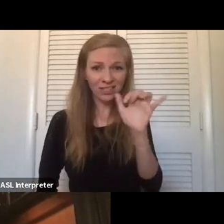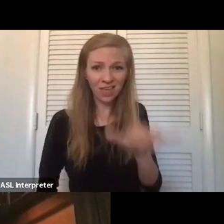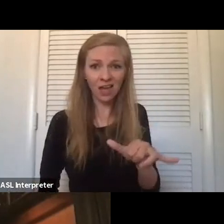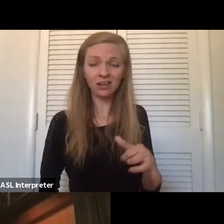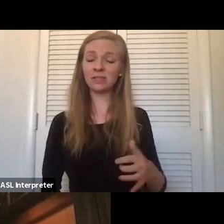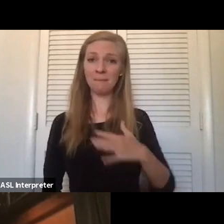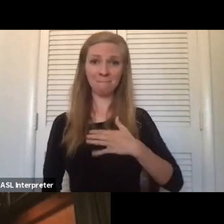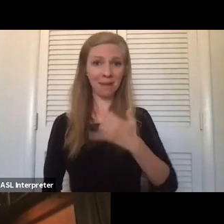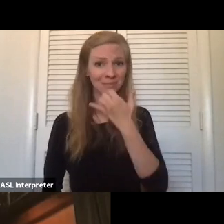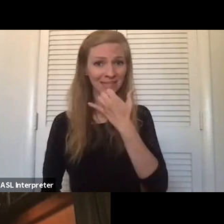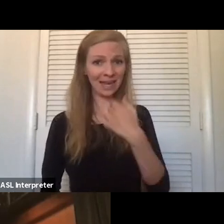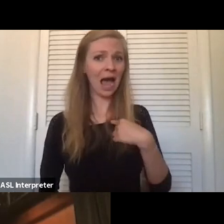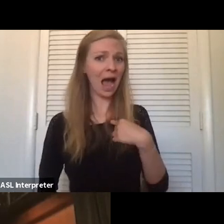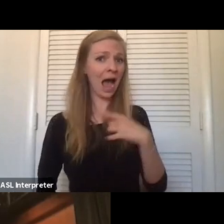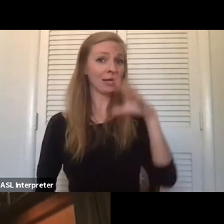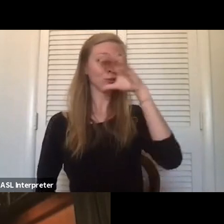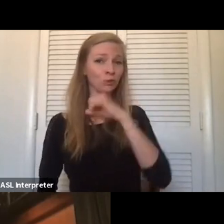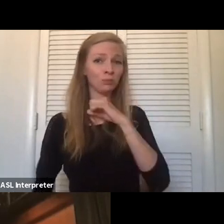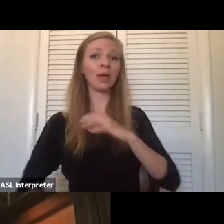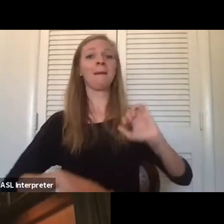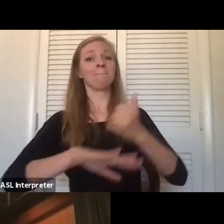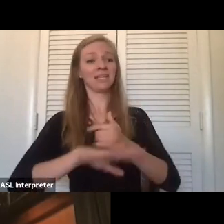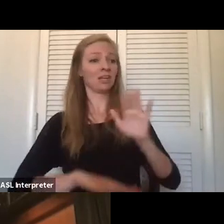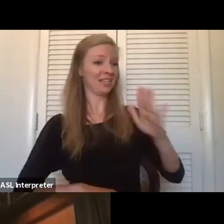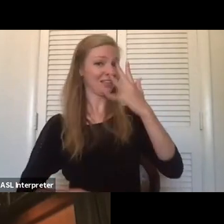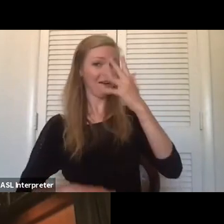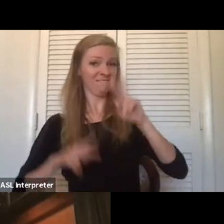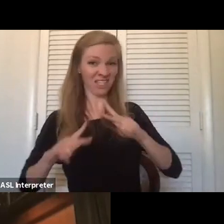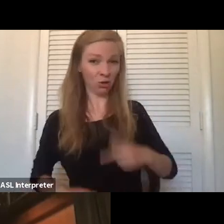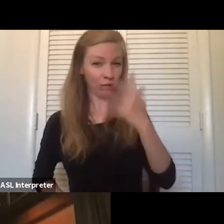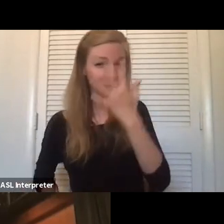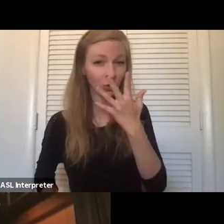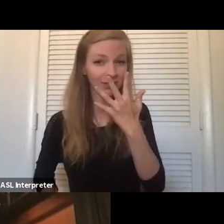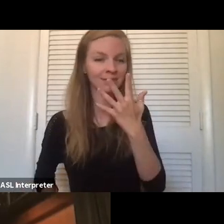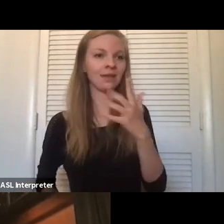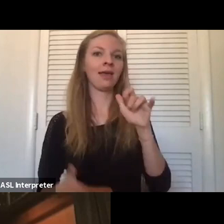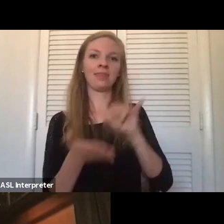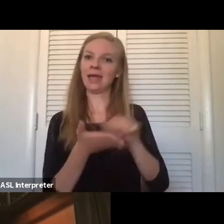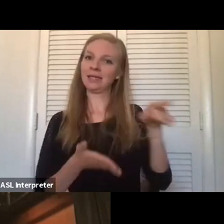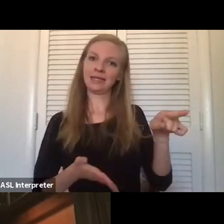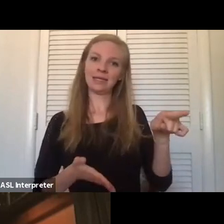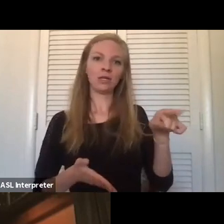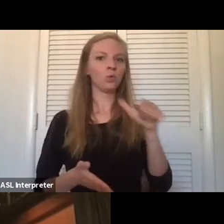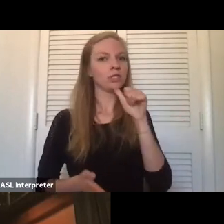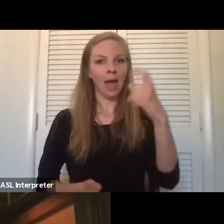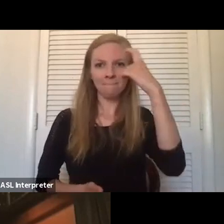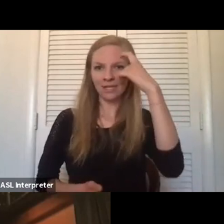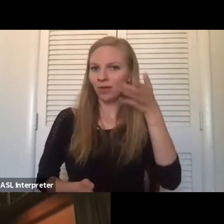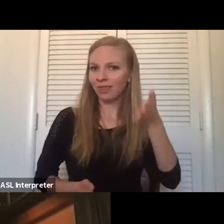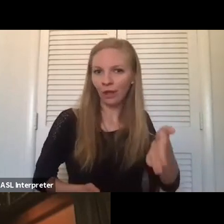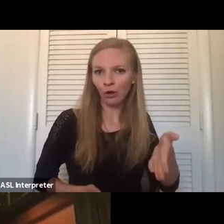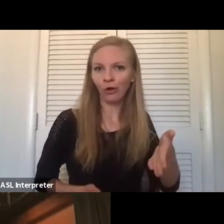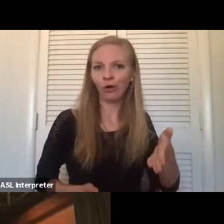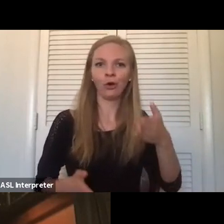I assumed based on his physical appearance, that he was also not mentally aware of what was going on.